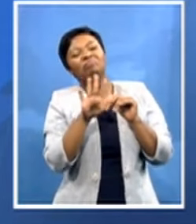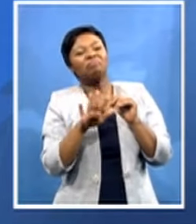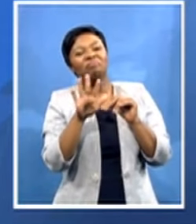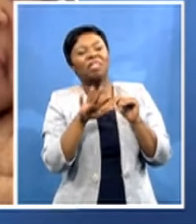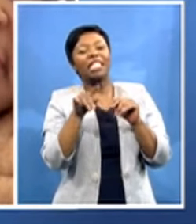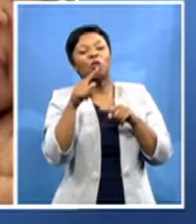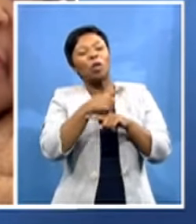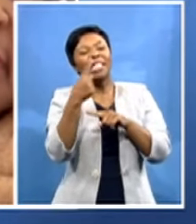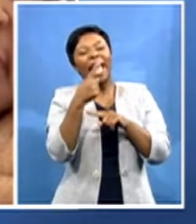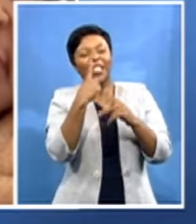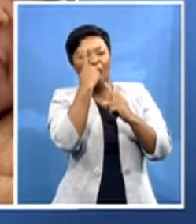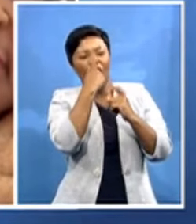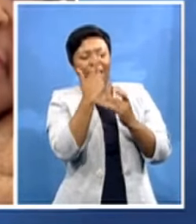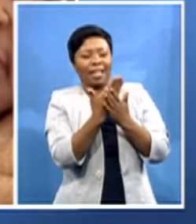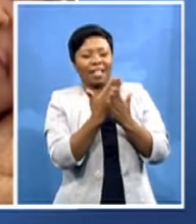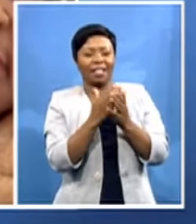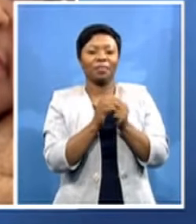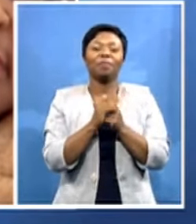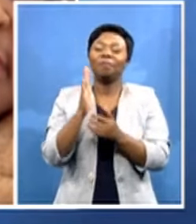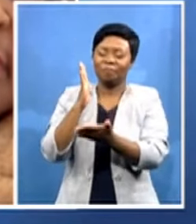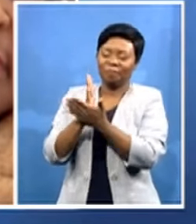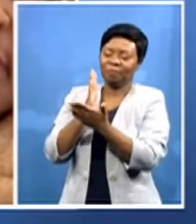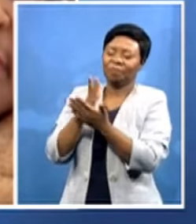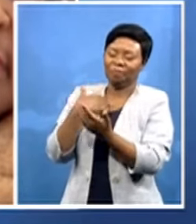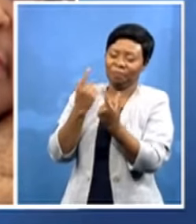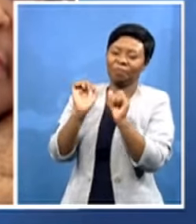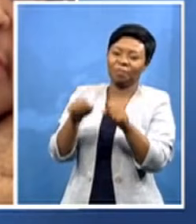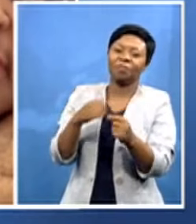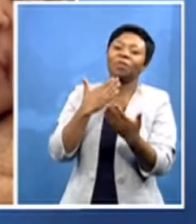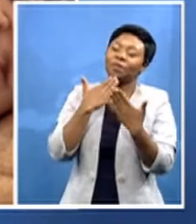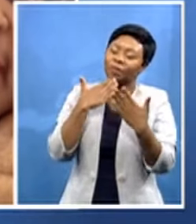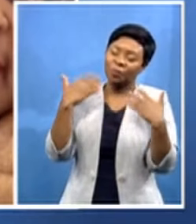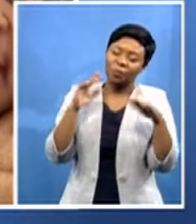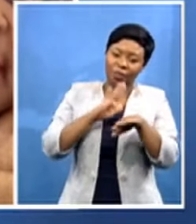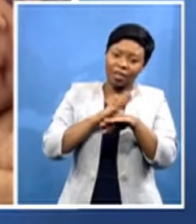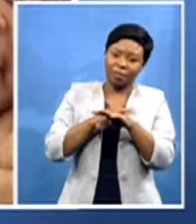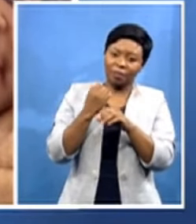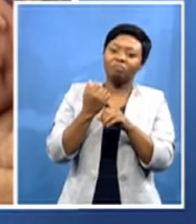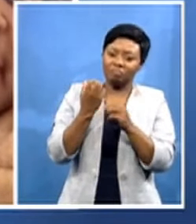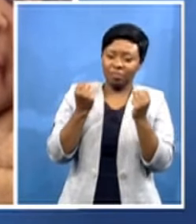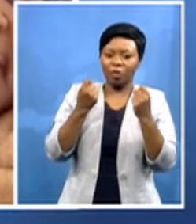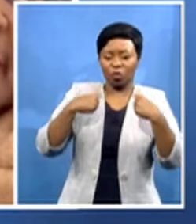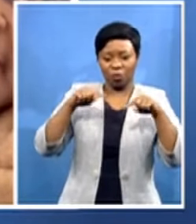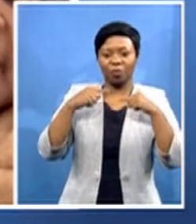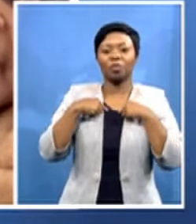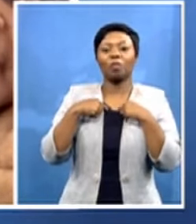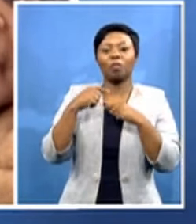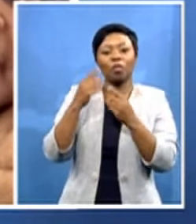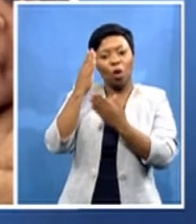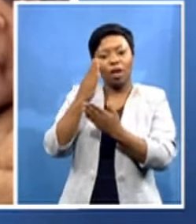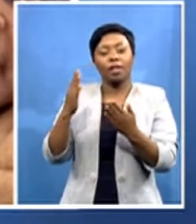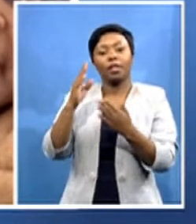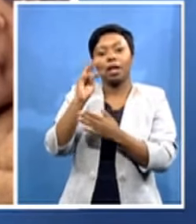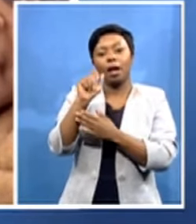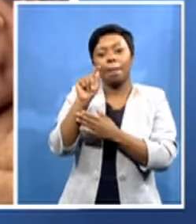most certainly do so thank you so much for making the time to talk to us today honorable matter is with the pan-african parliament but most importantly with